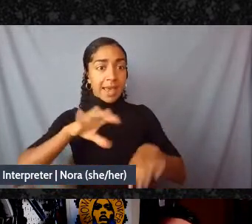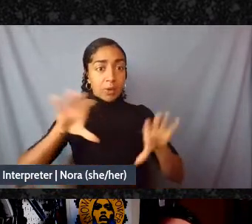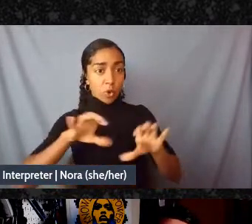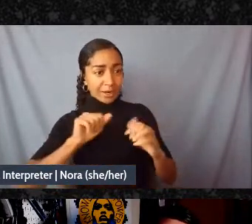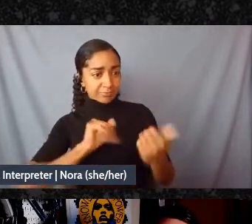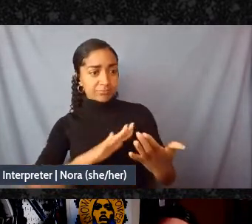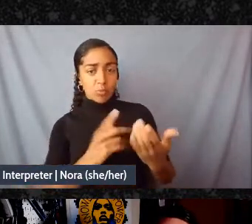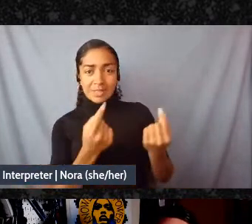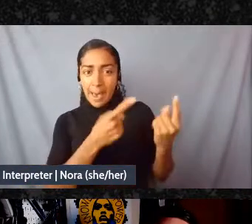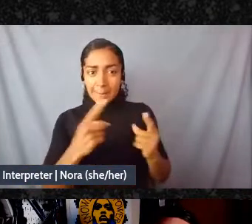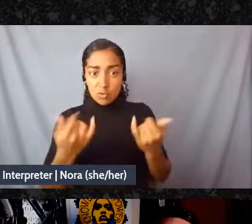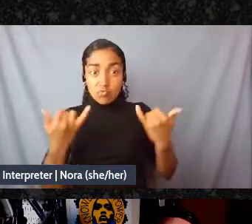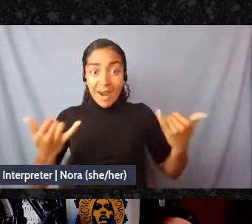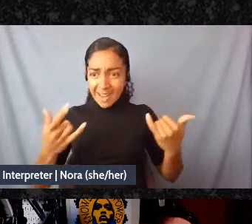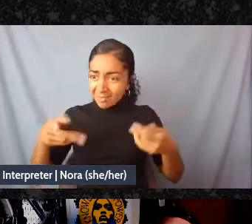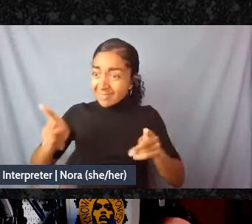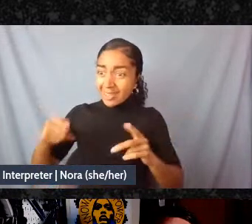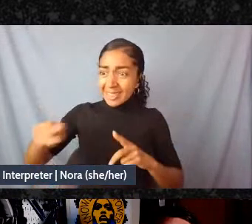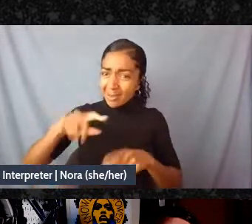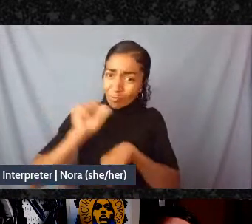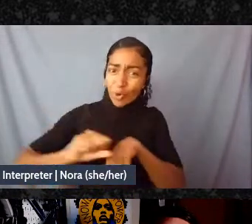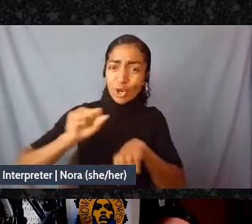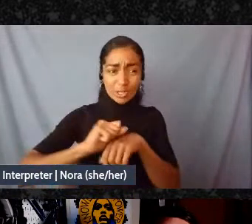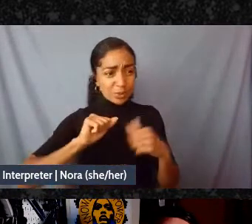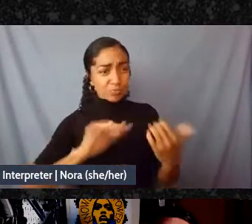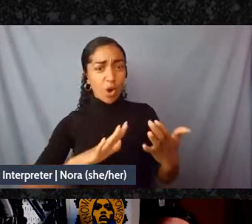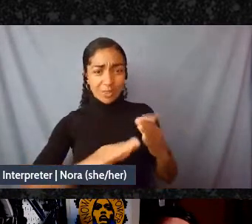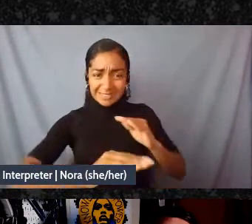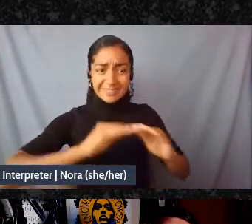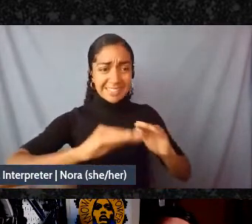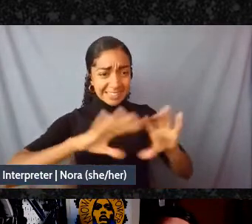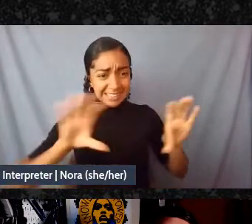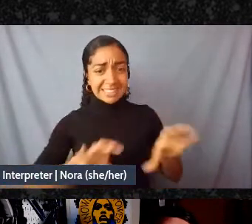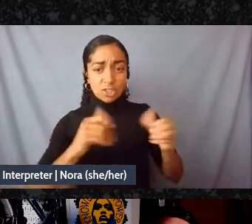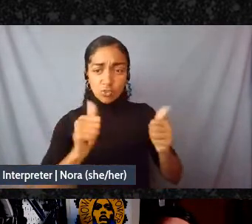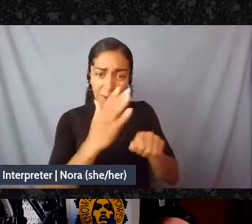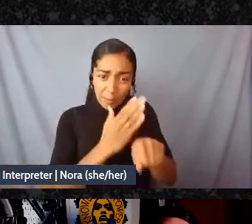let them figure that out and there's other people who are very skilled at figuring out how do